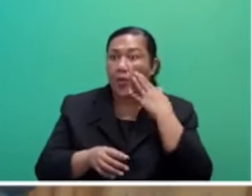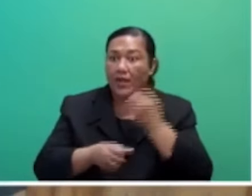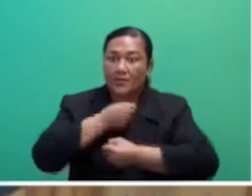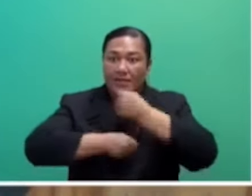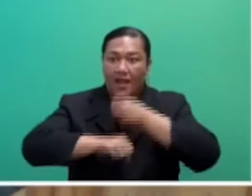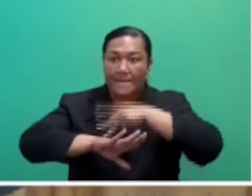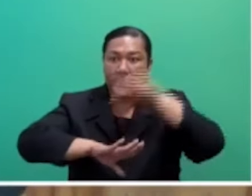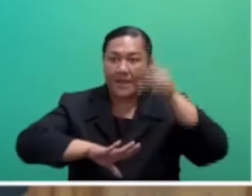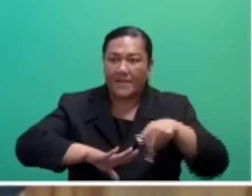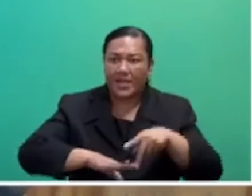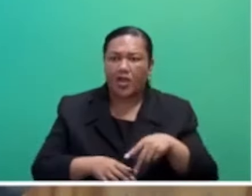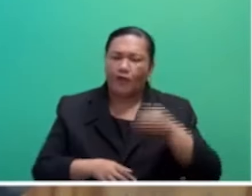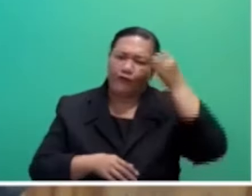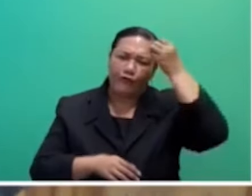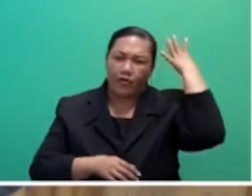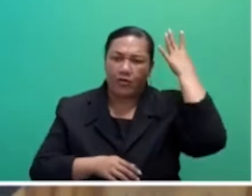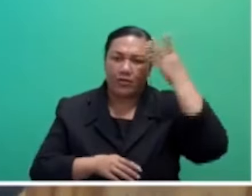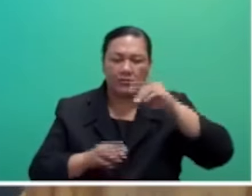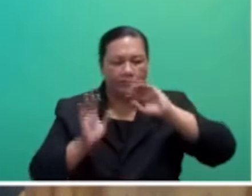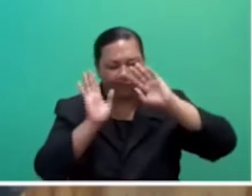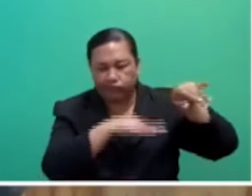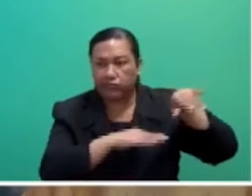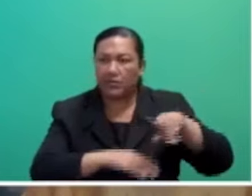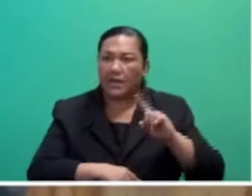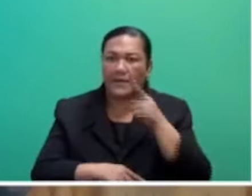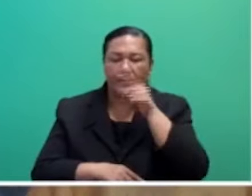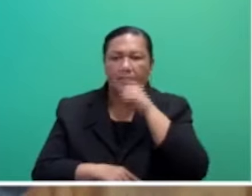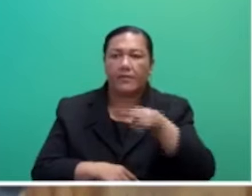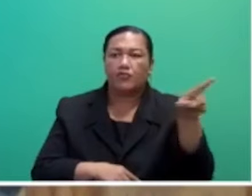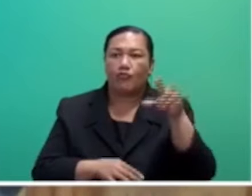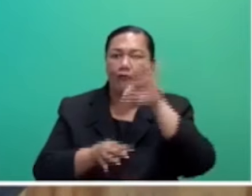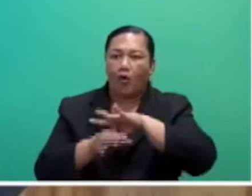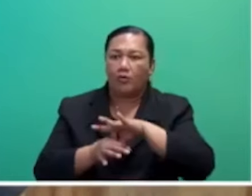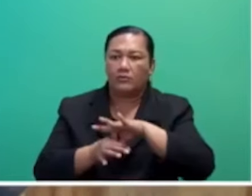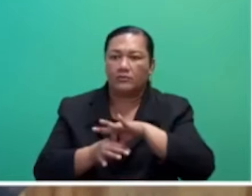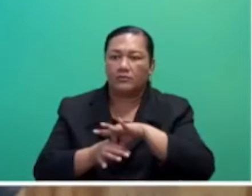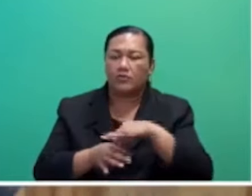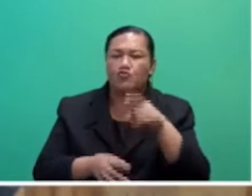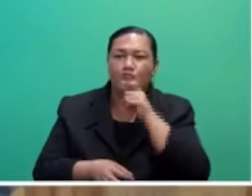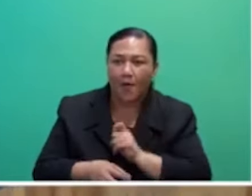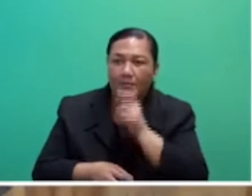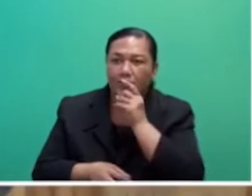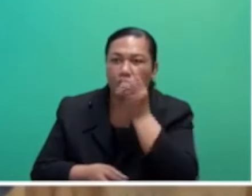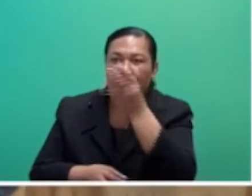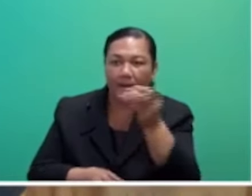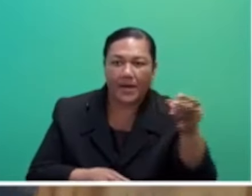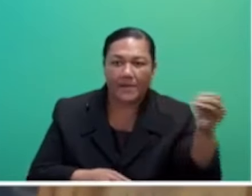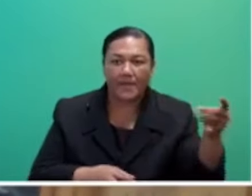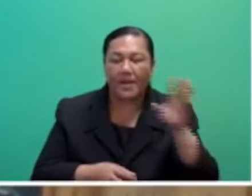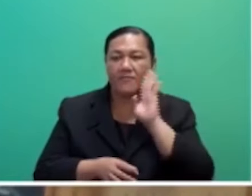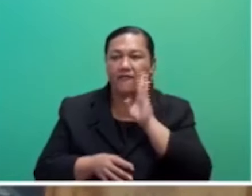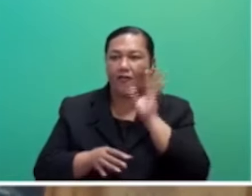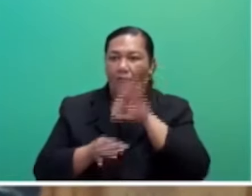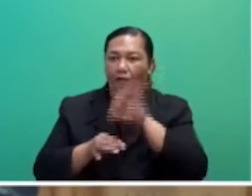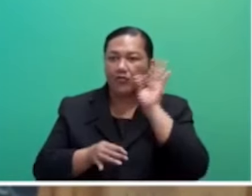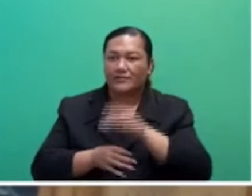we tend to totally forget the people that voted for us. Honourable Speaker, we visited their